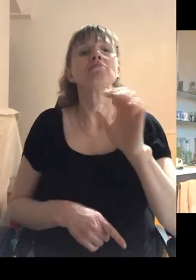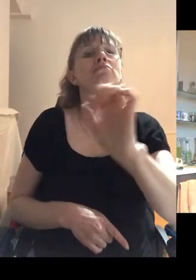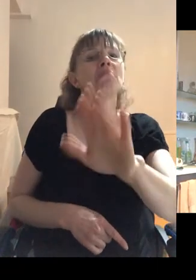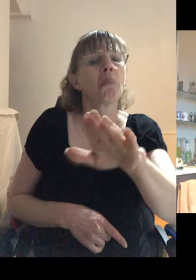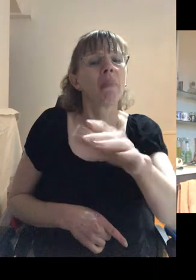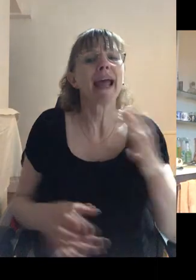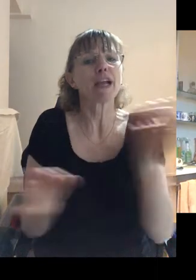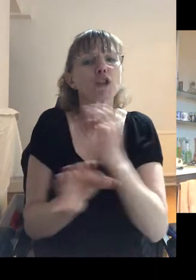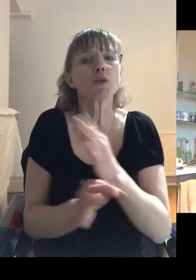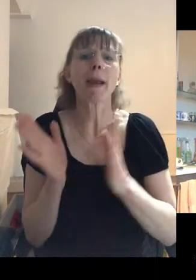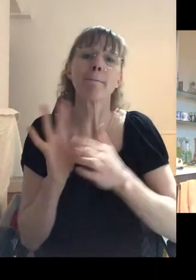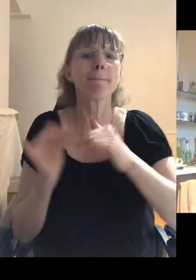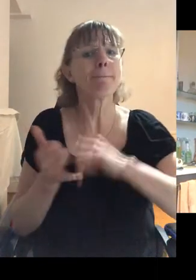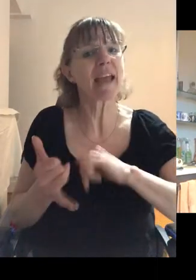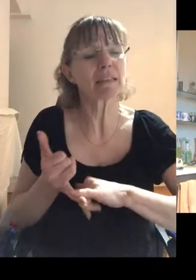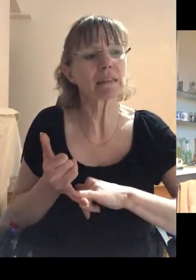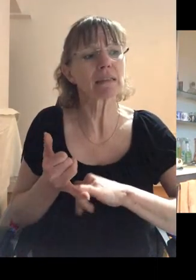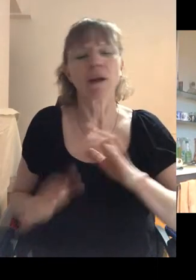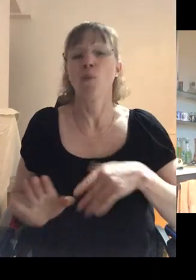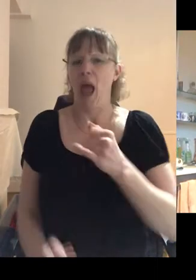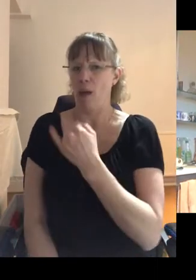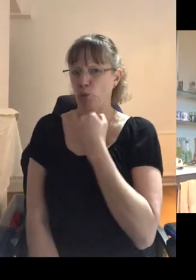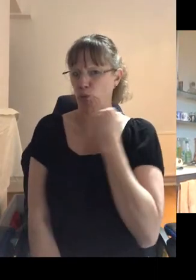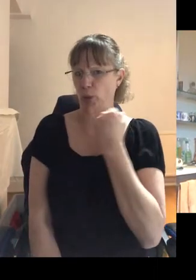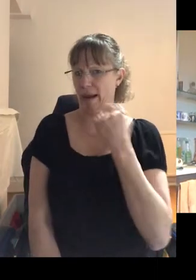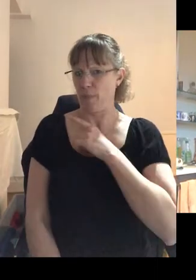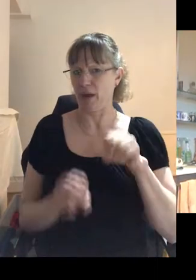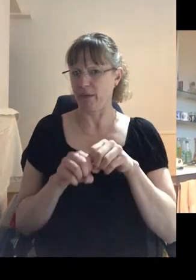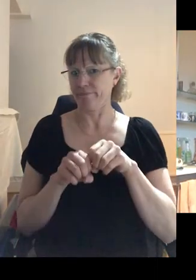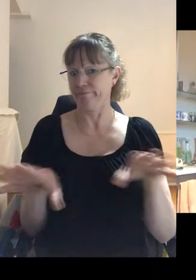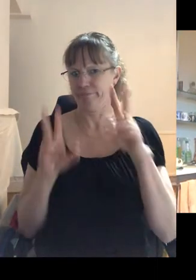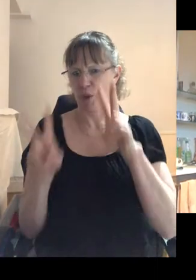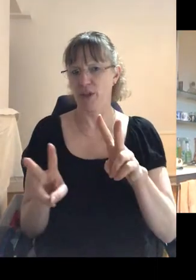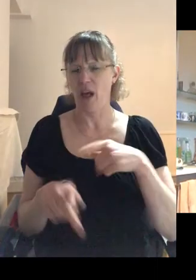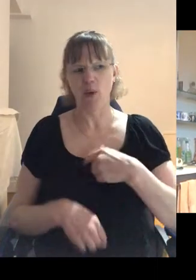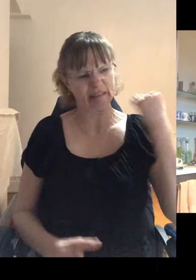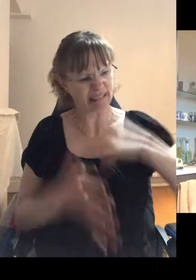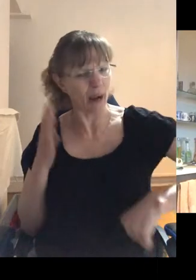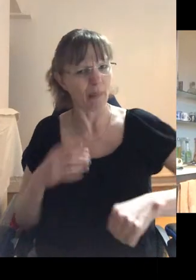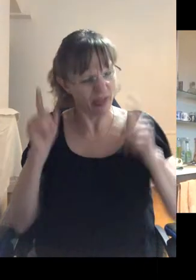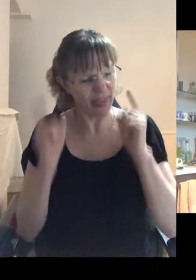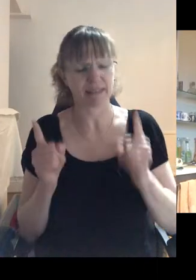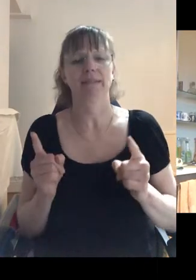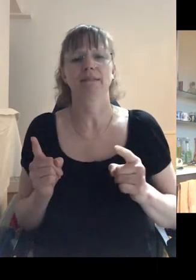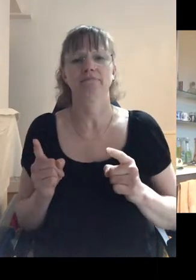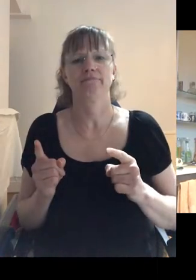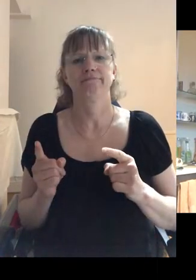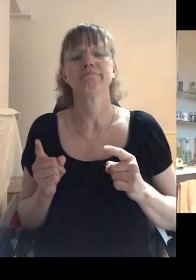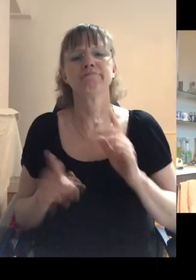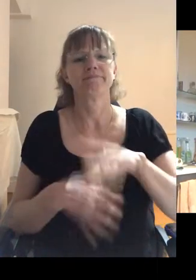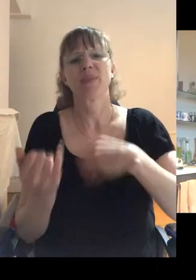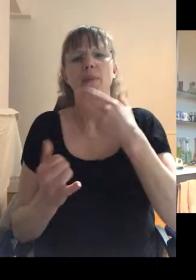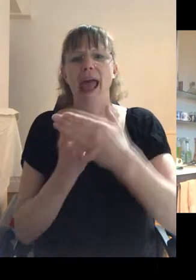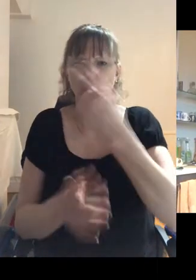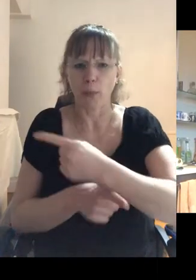miss, can I get past an effort at all? I won't swear because we were on a public channel, but I thought, damn it, that's it. And, and that, that, the